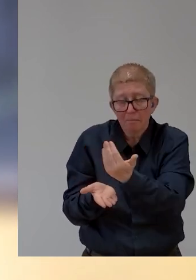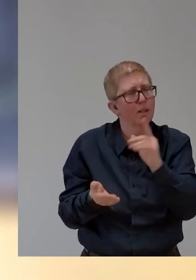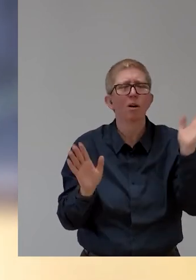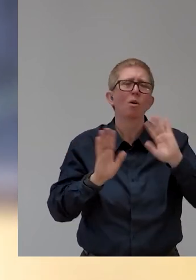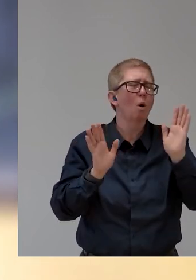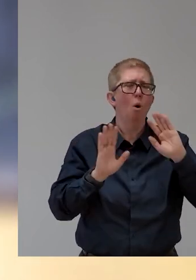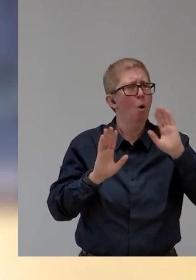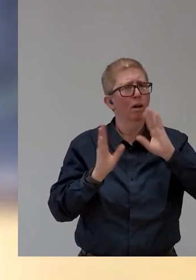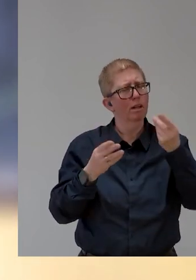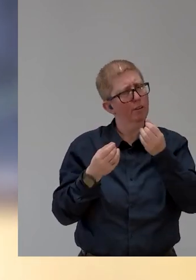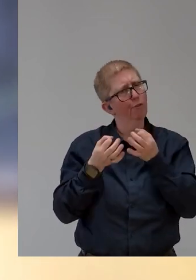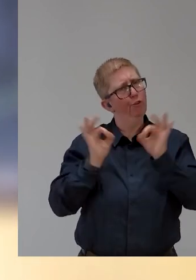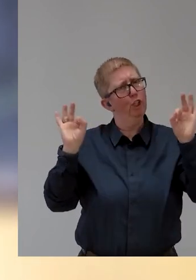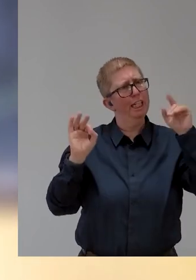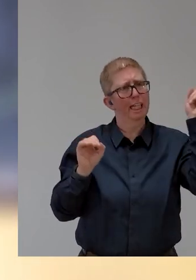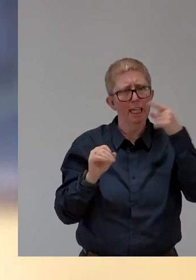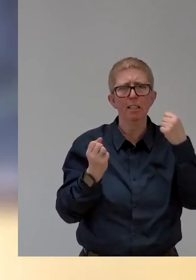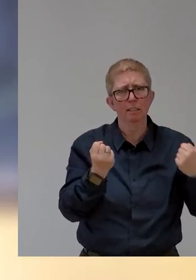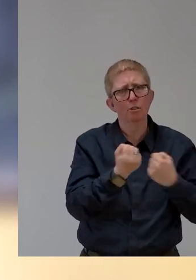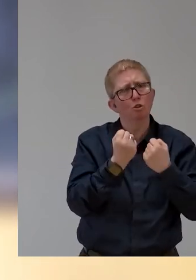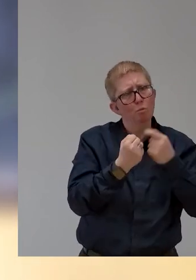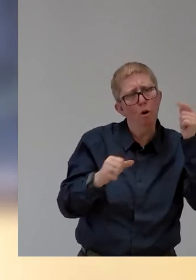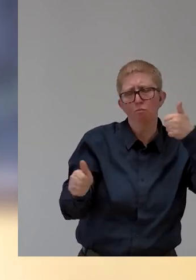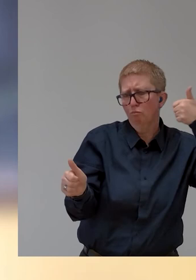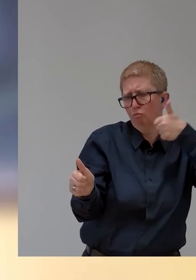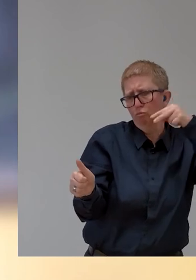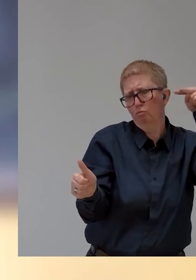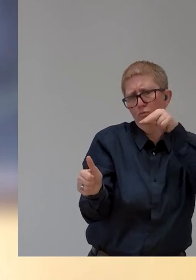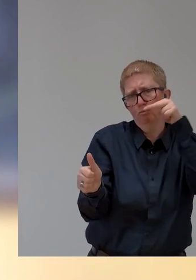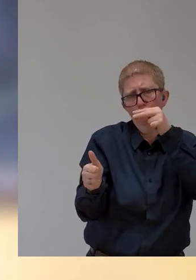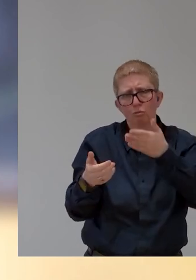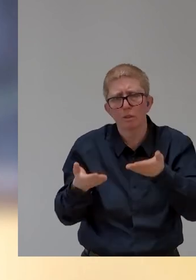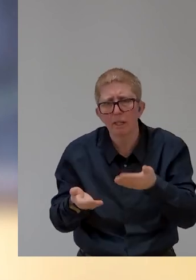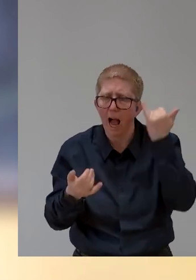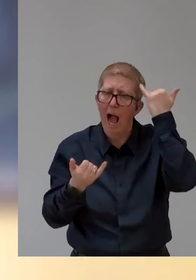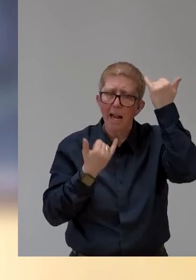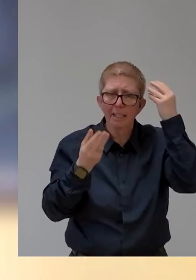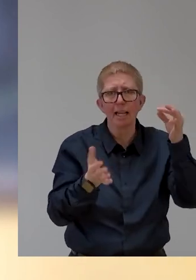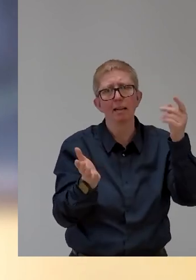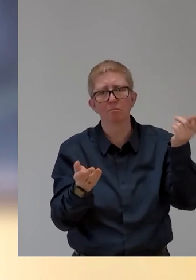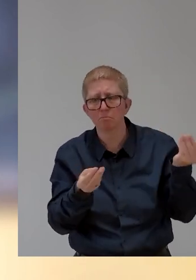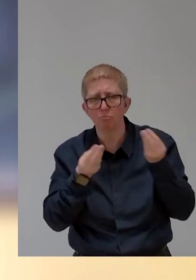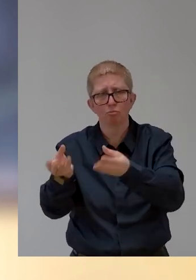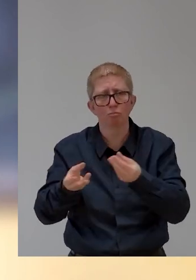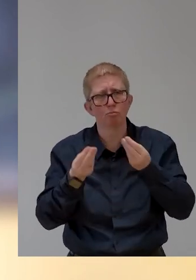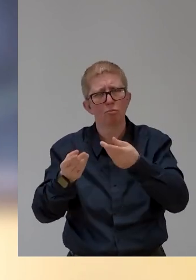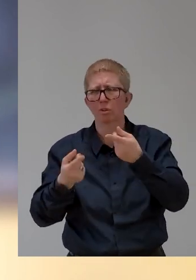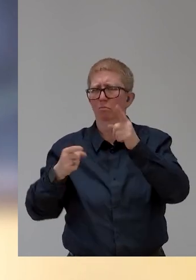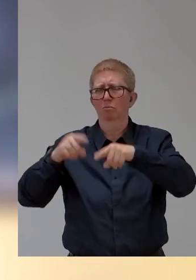lot from them regarding research, designs and aesthetic componentry.